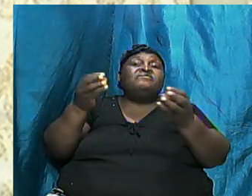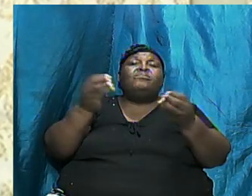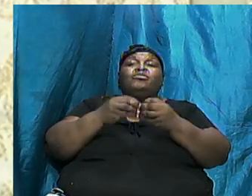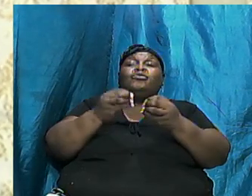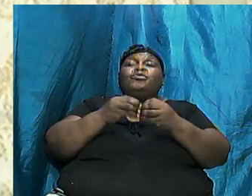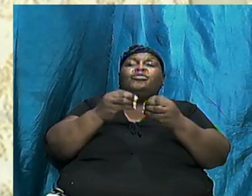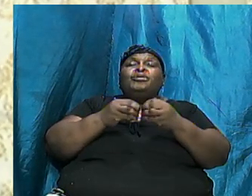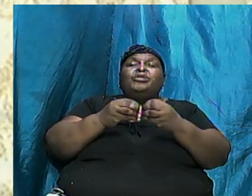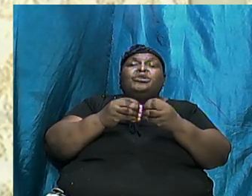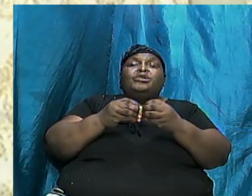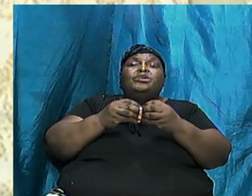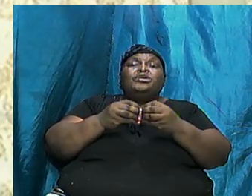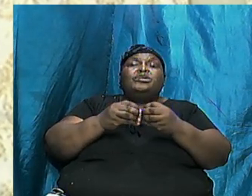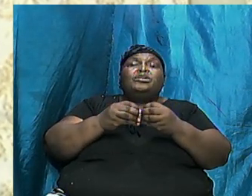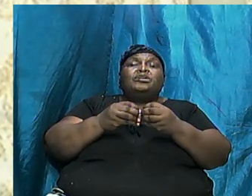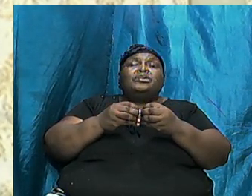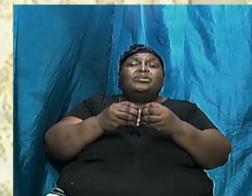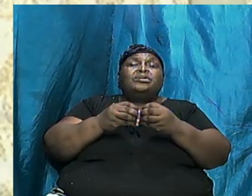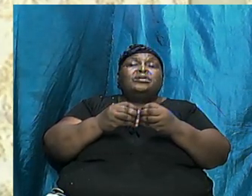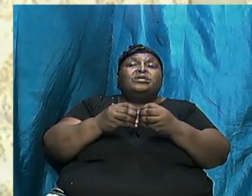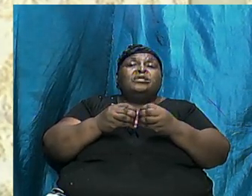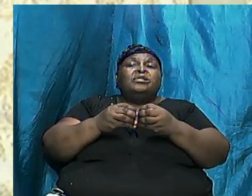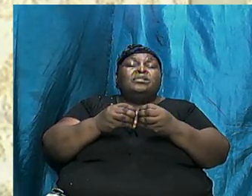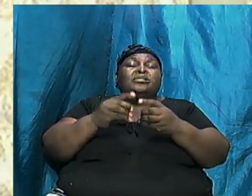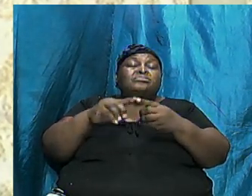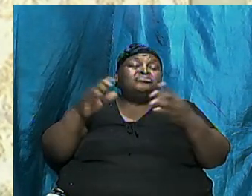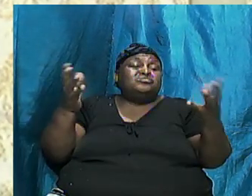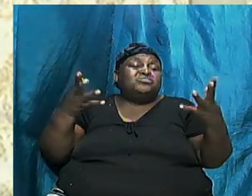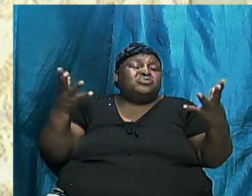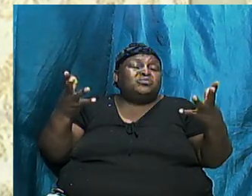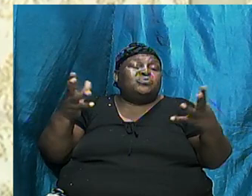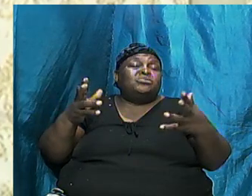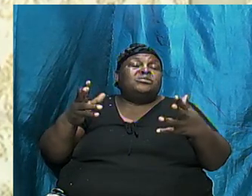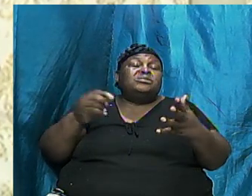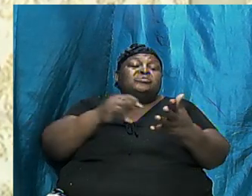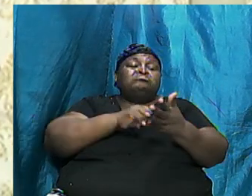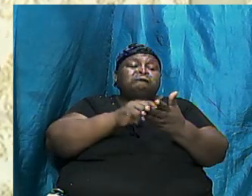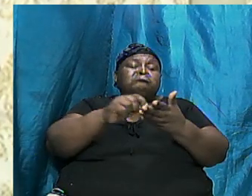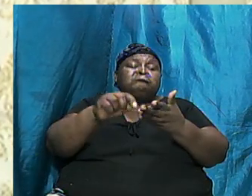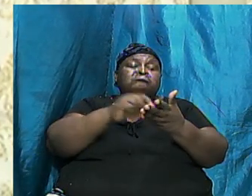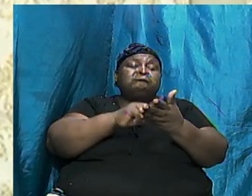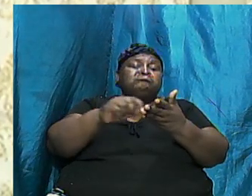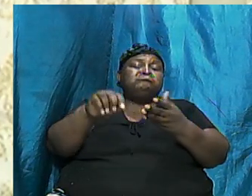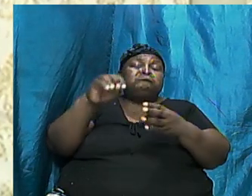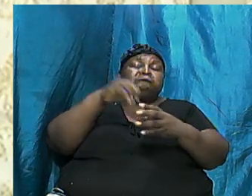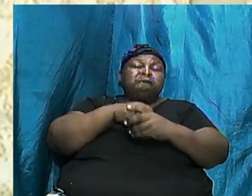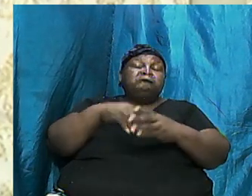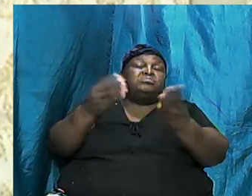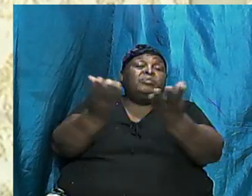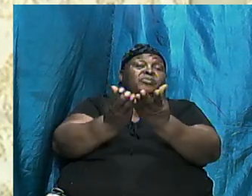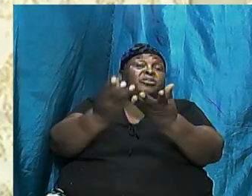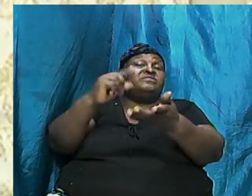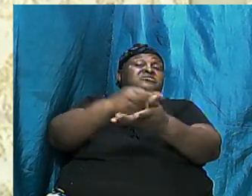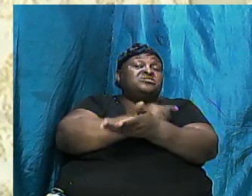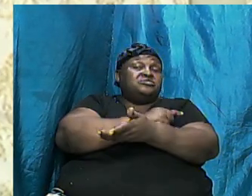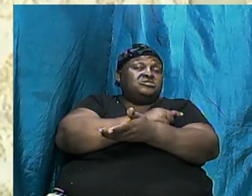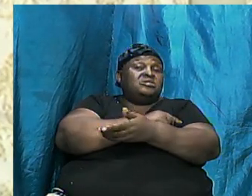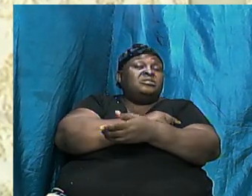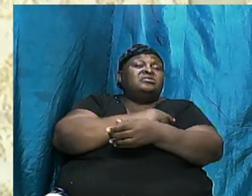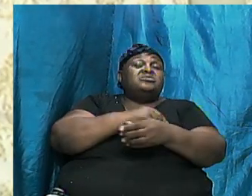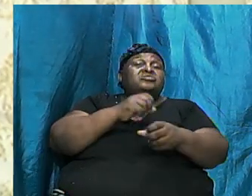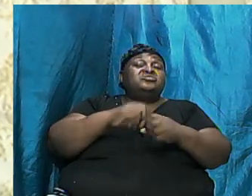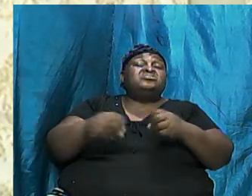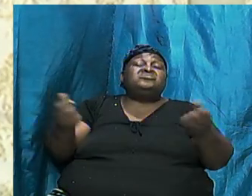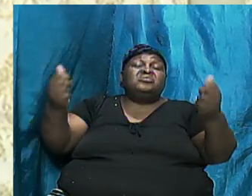credence To what is written in the book of Genesis So that we will be